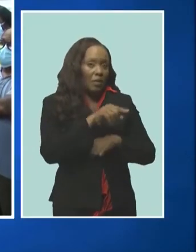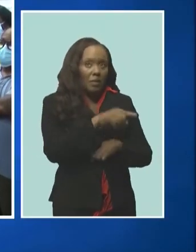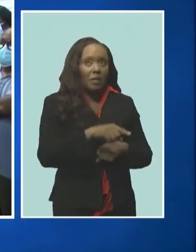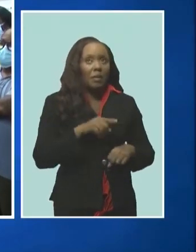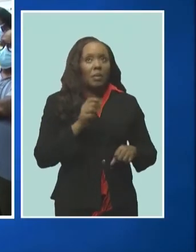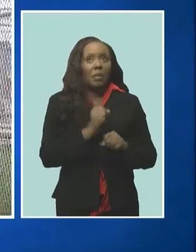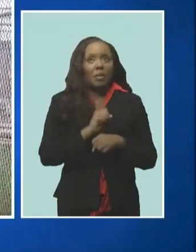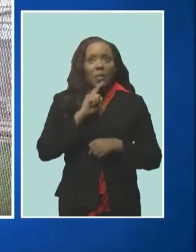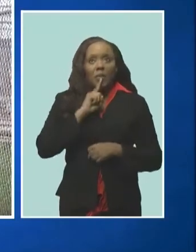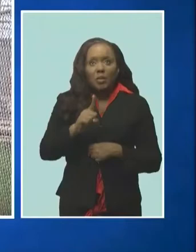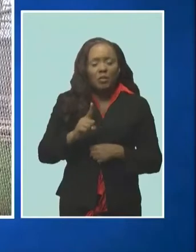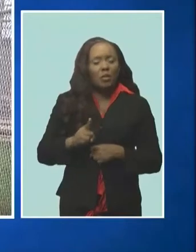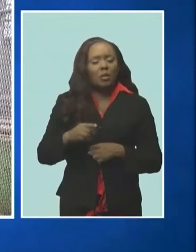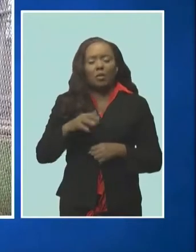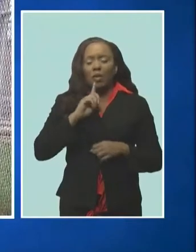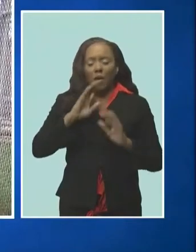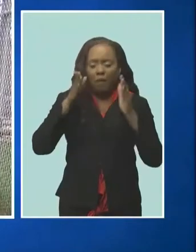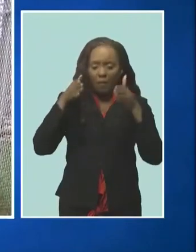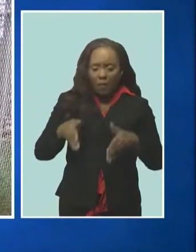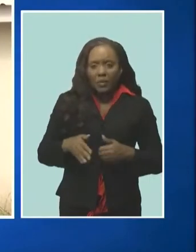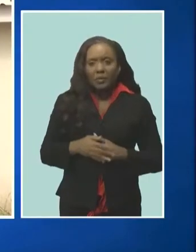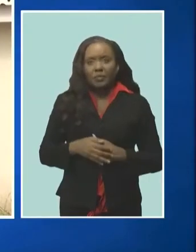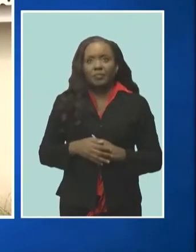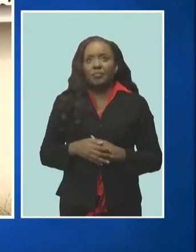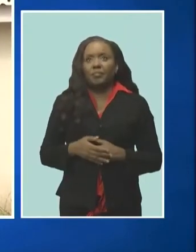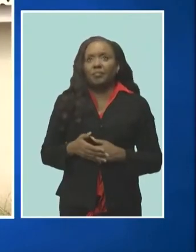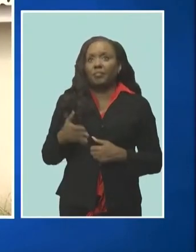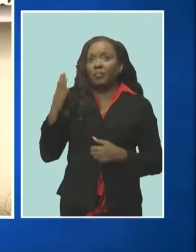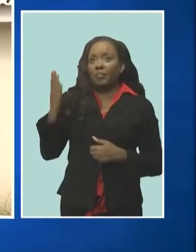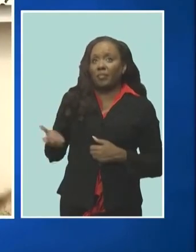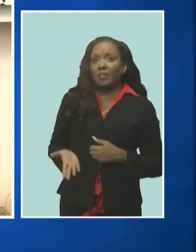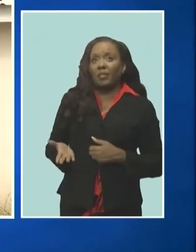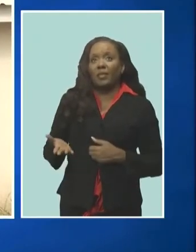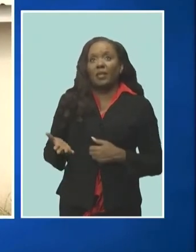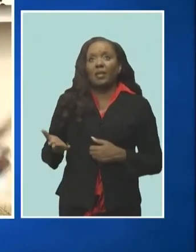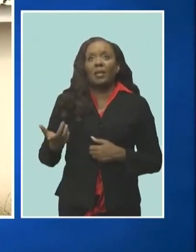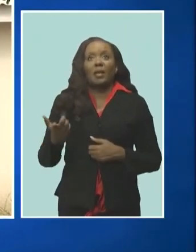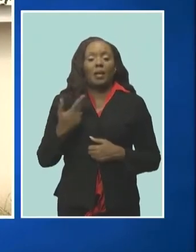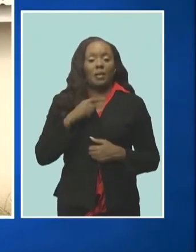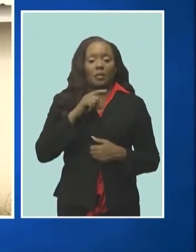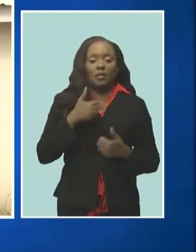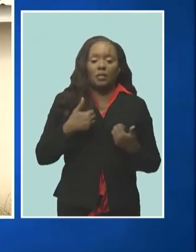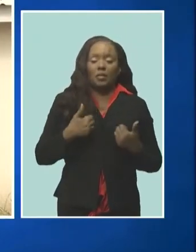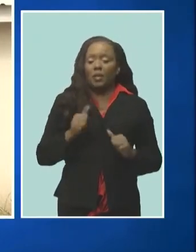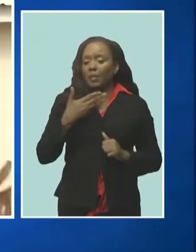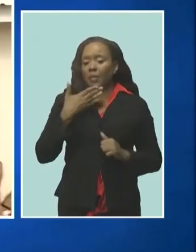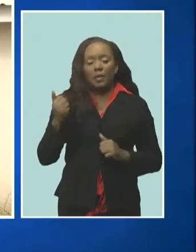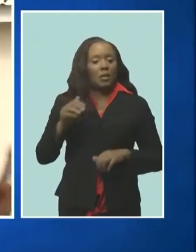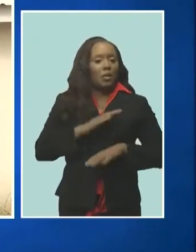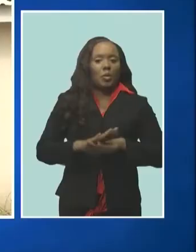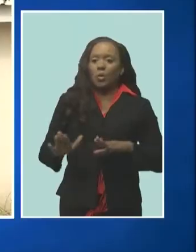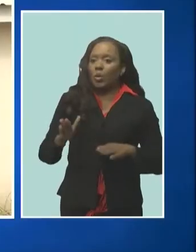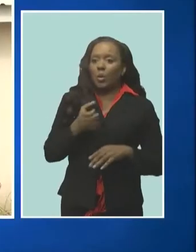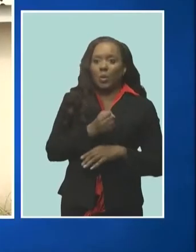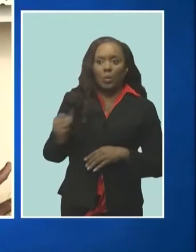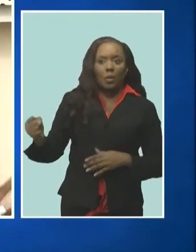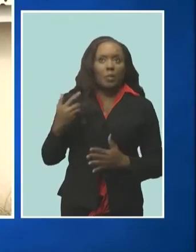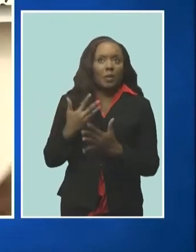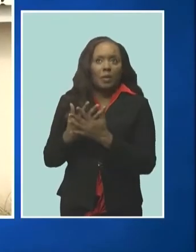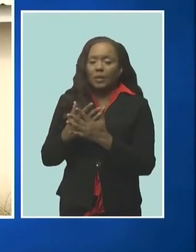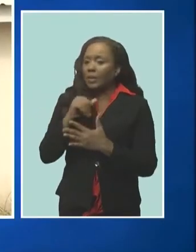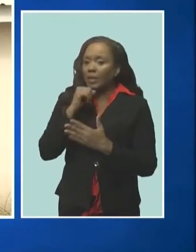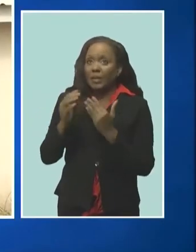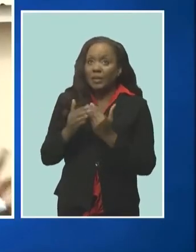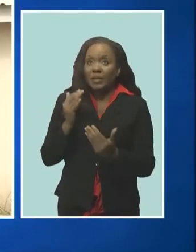some of the youth spoke about the experience all they can say is try your best to keep out to the prison system because it's not easy